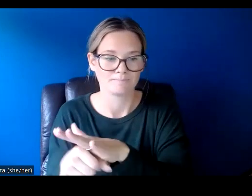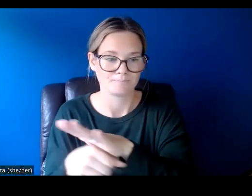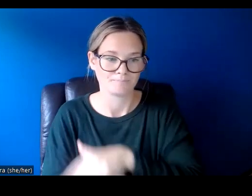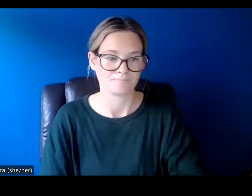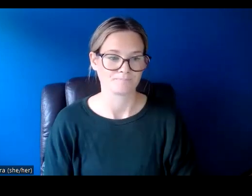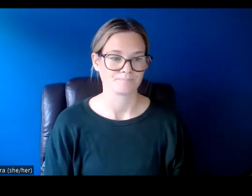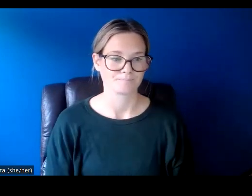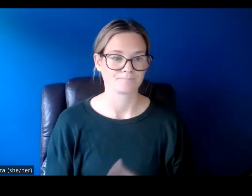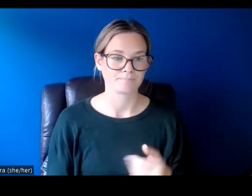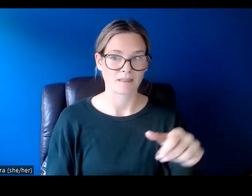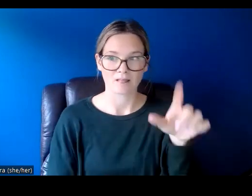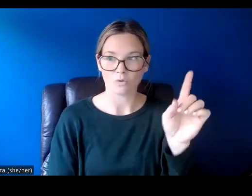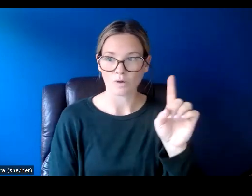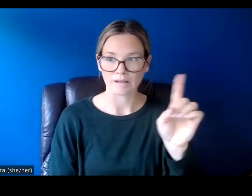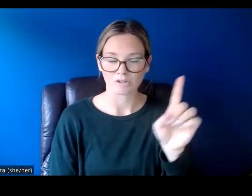Location.